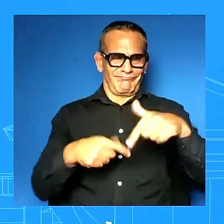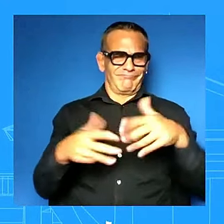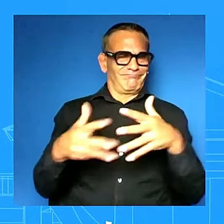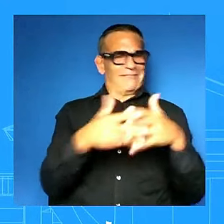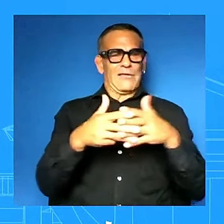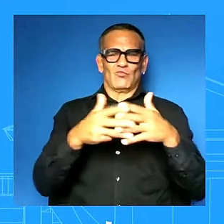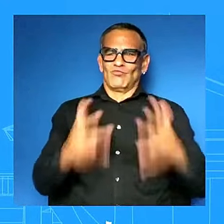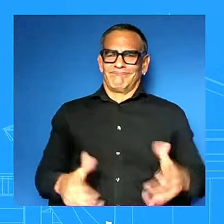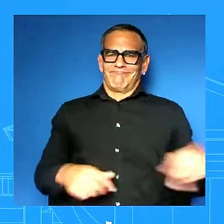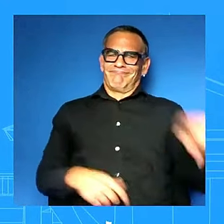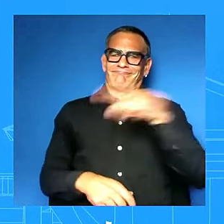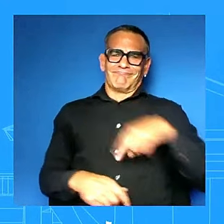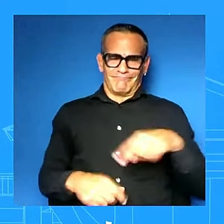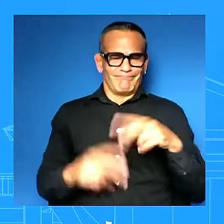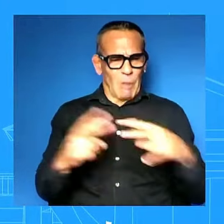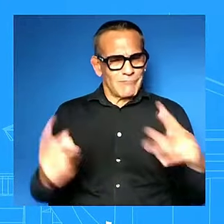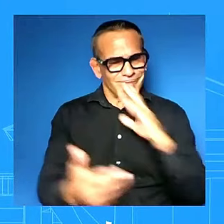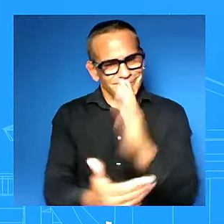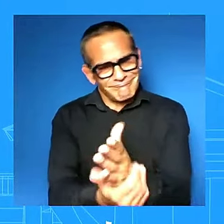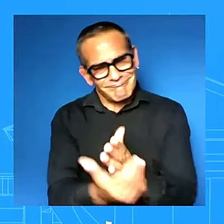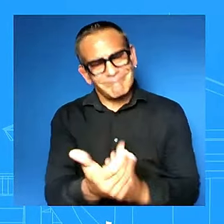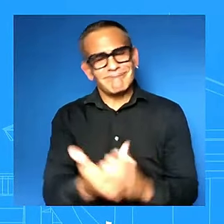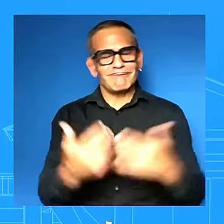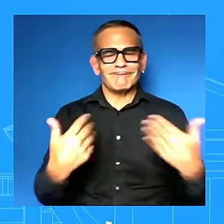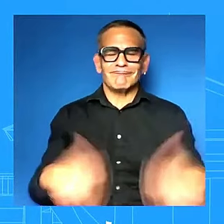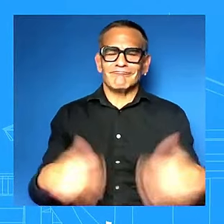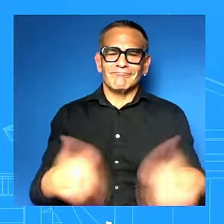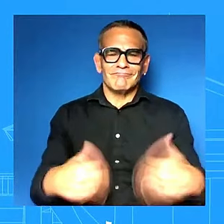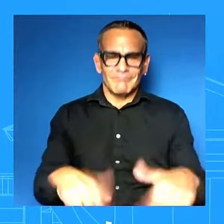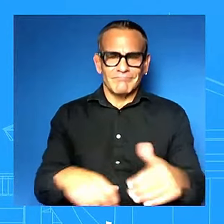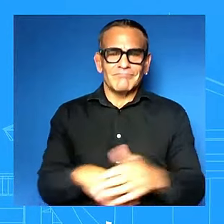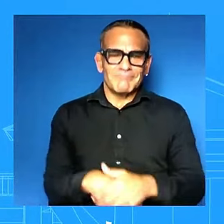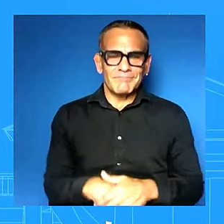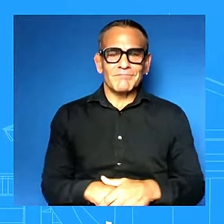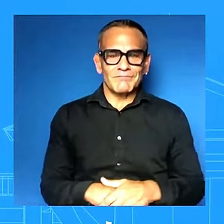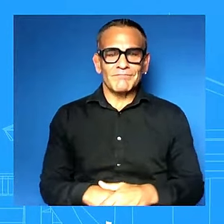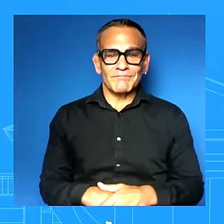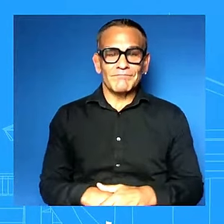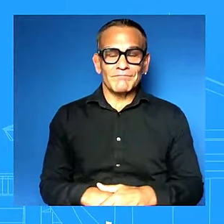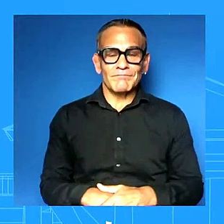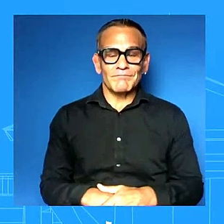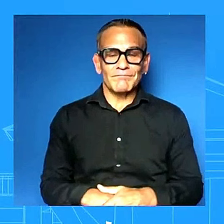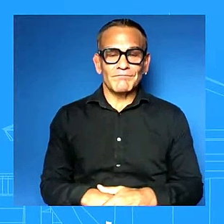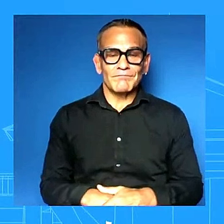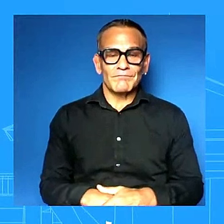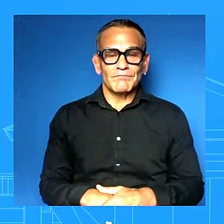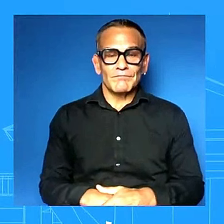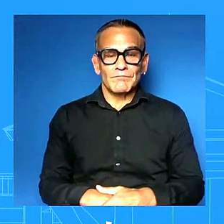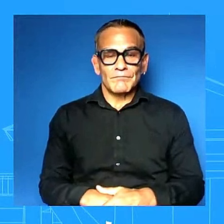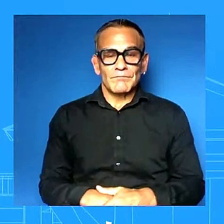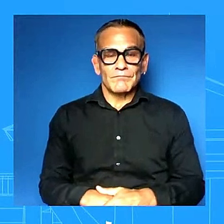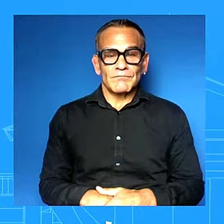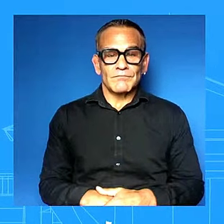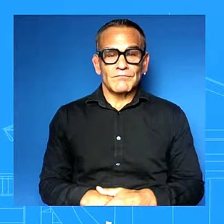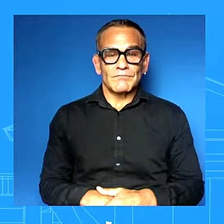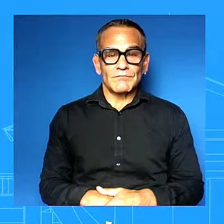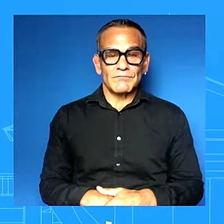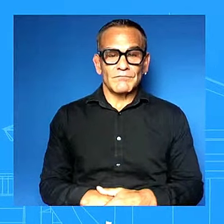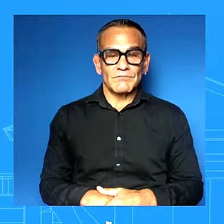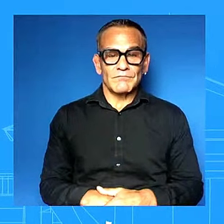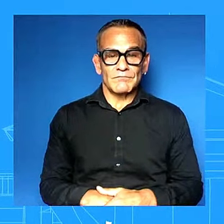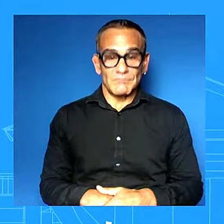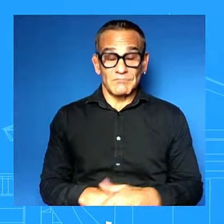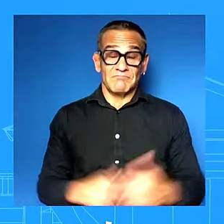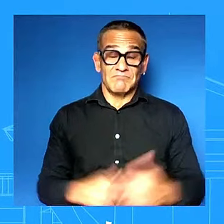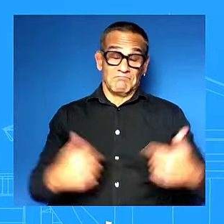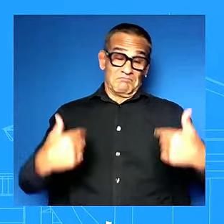he said it himself uh look um what i will say is that all you have to do is look at what the